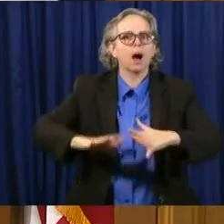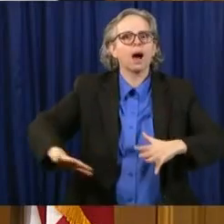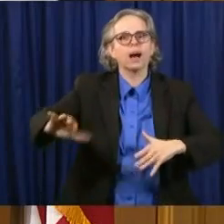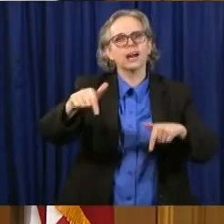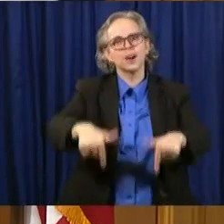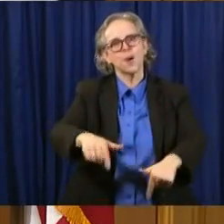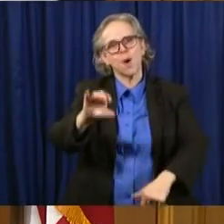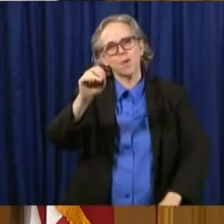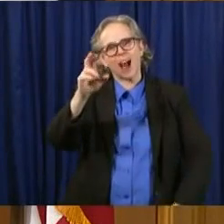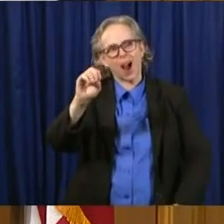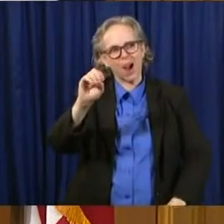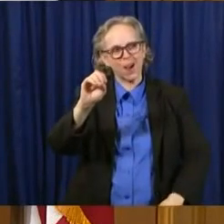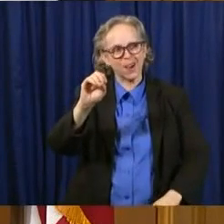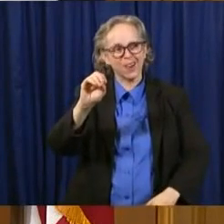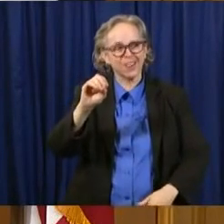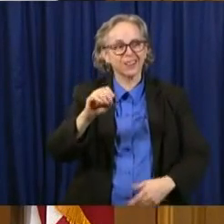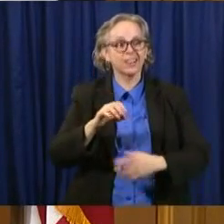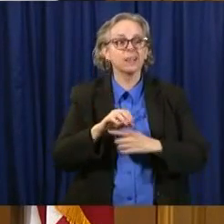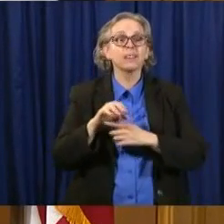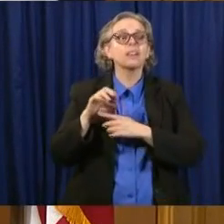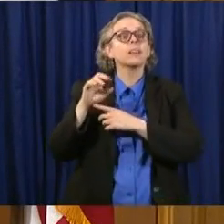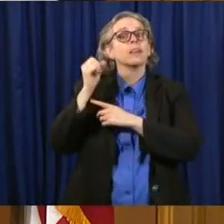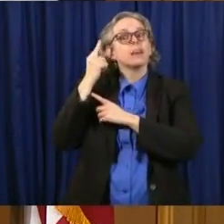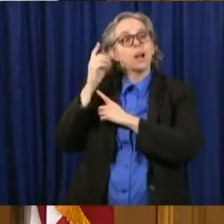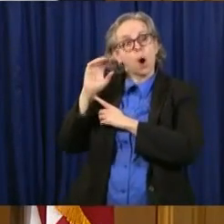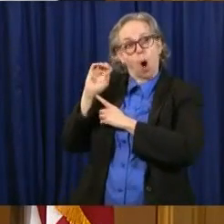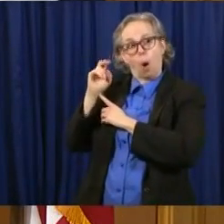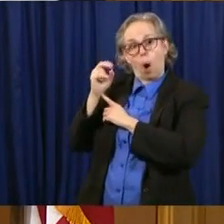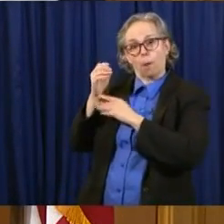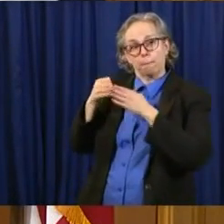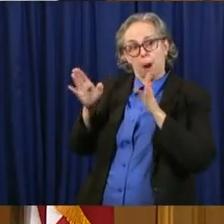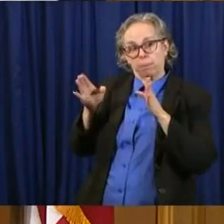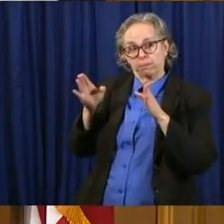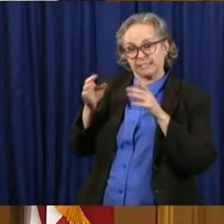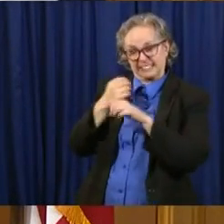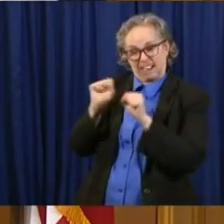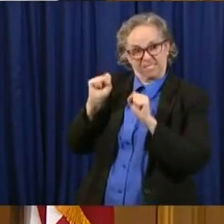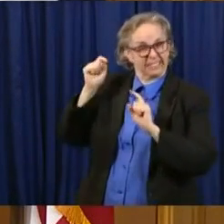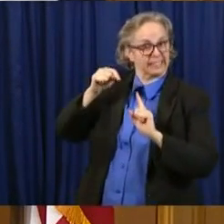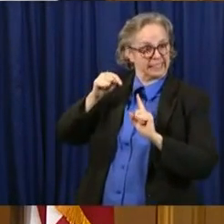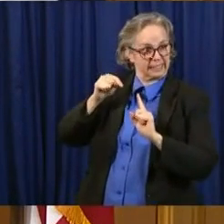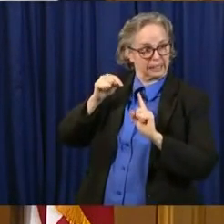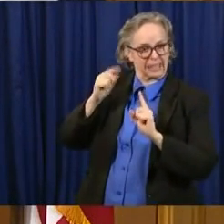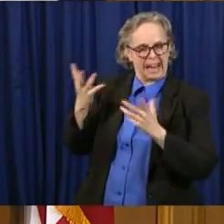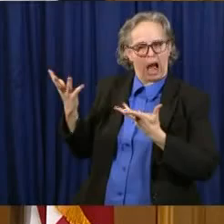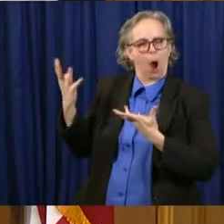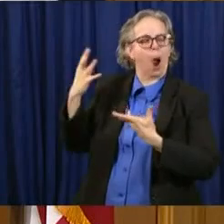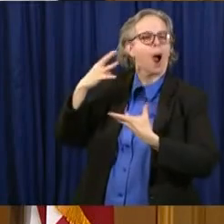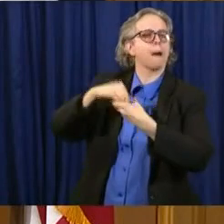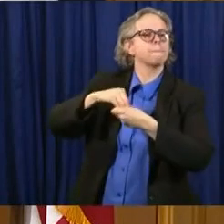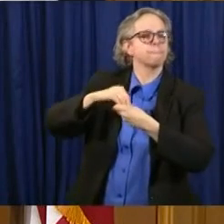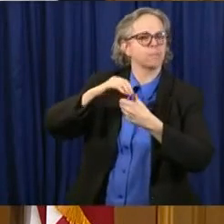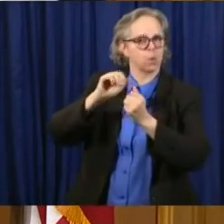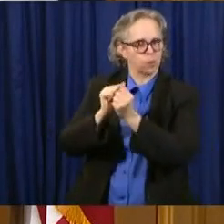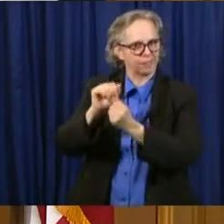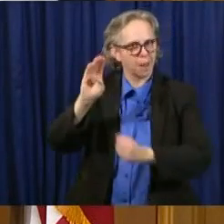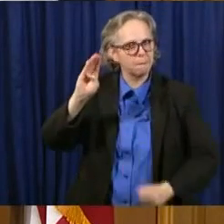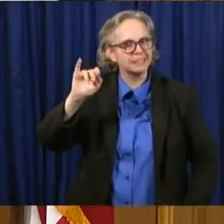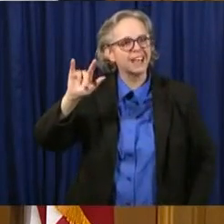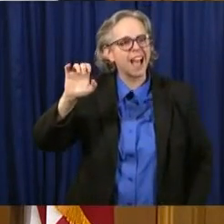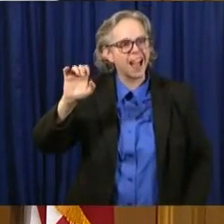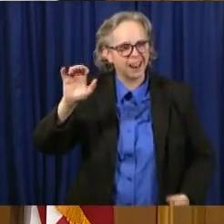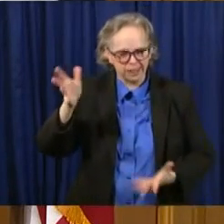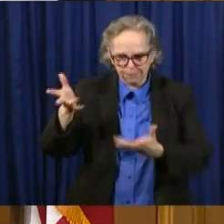Department of Public Safety and Battelle have now partnered to sanitize N-97 masks for all of